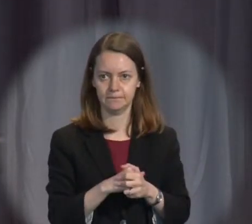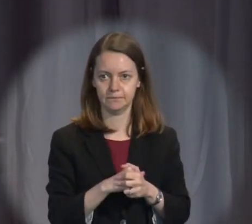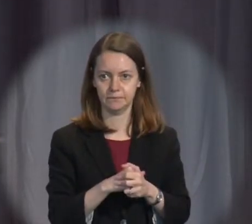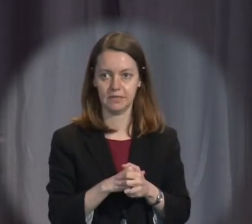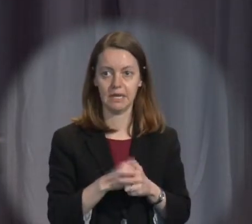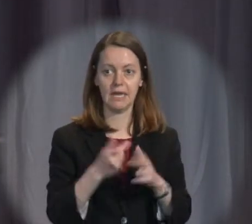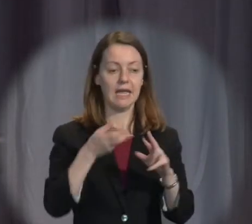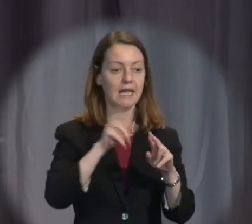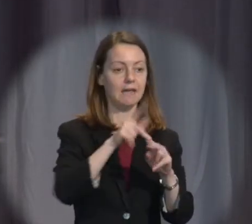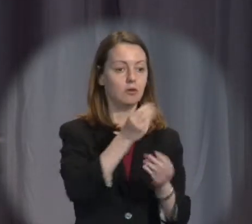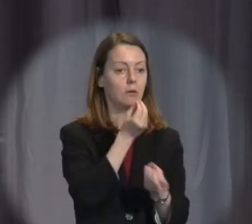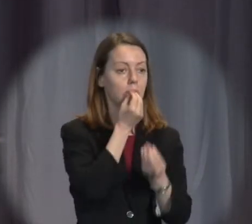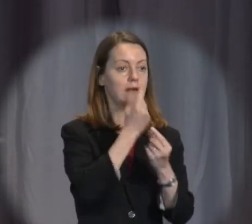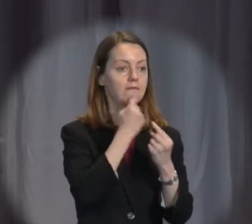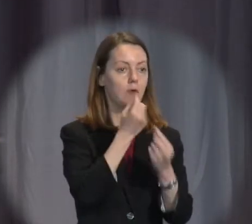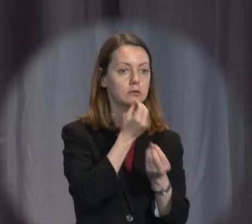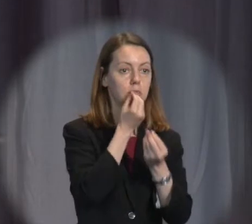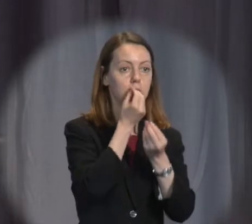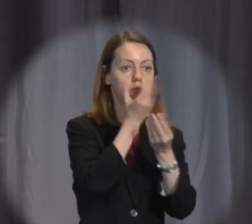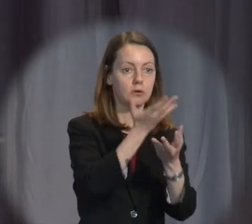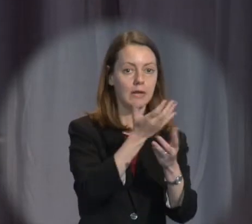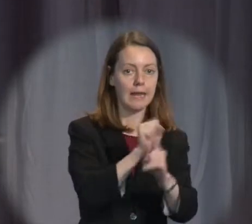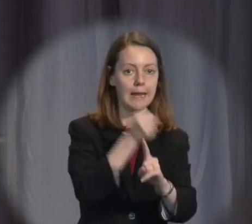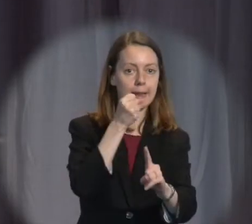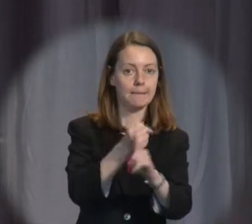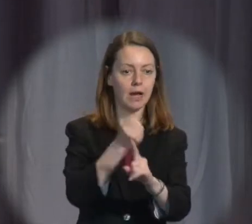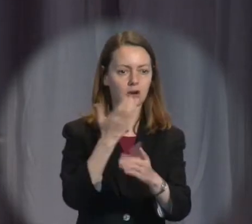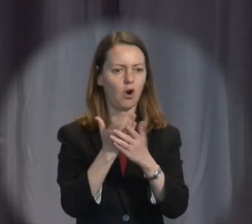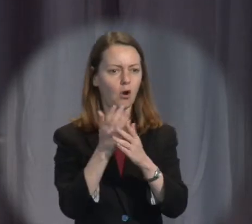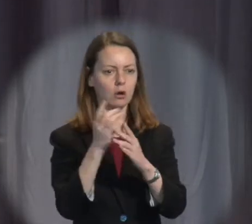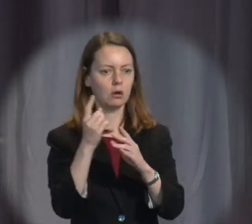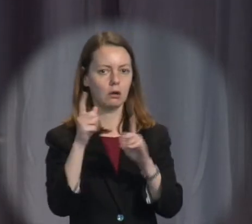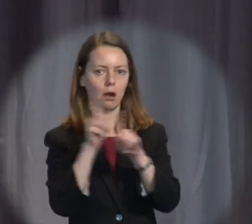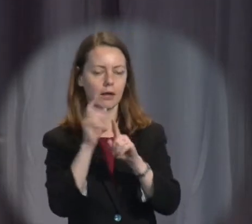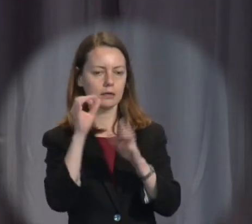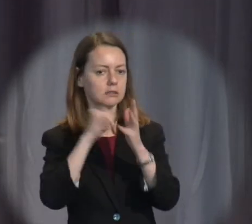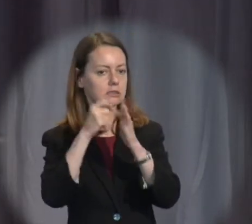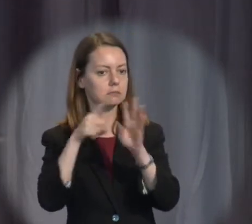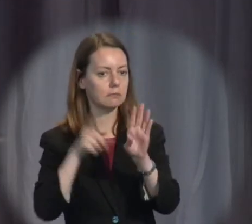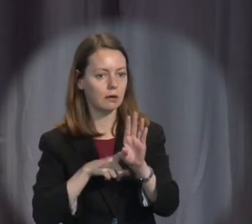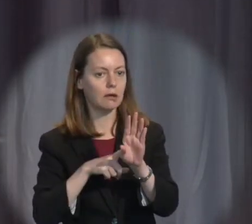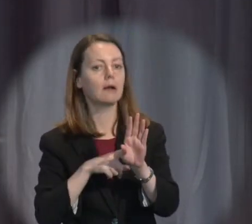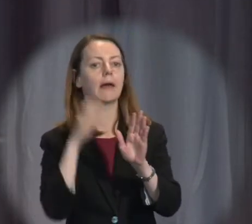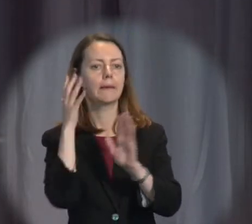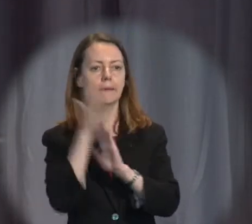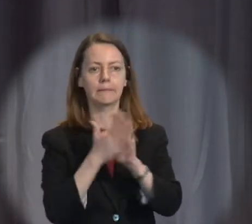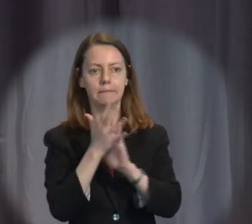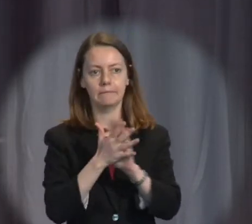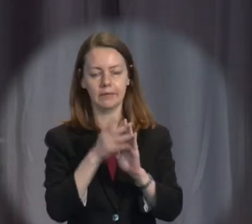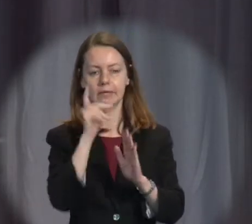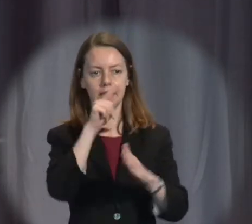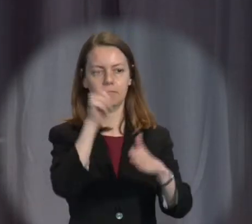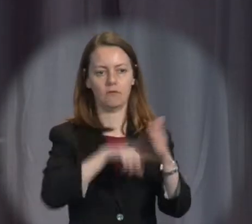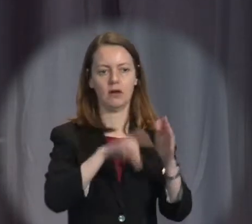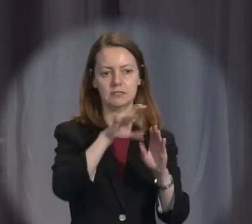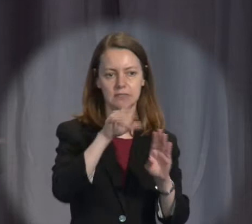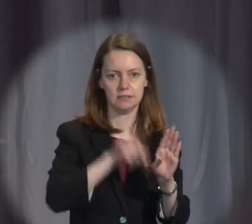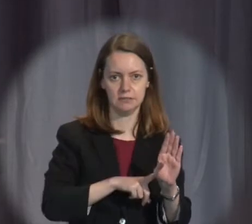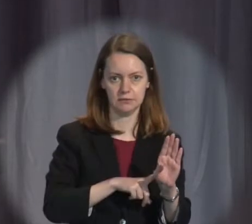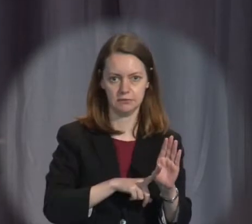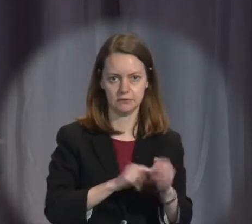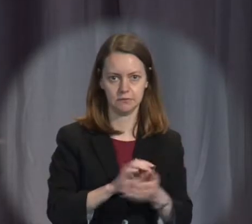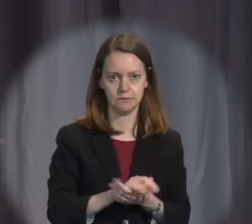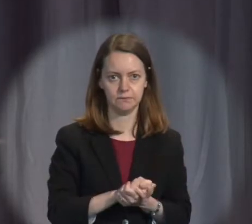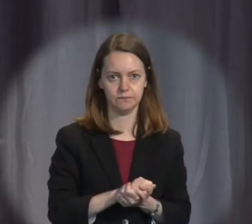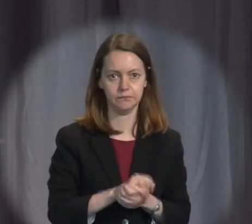special intelligence operation regardless of any intention to do so. ASIO can share confidential information with both